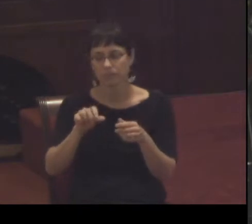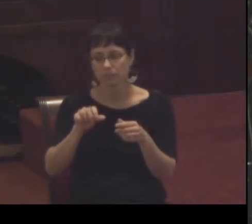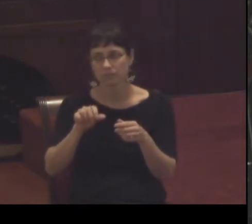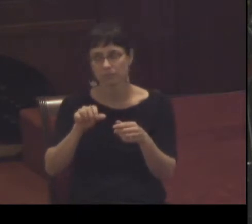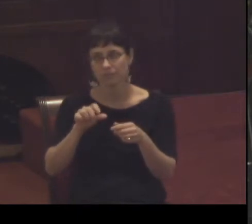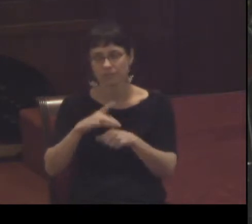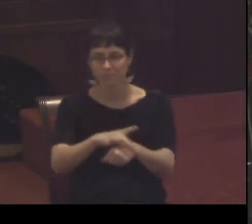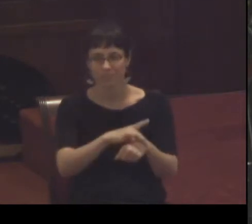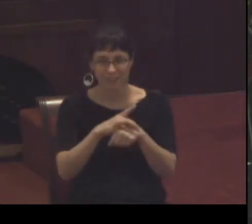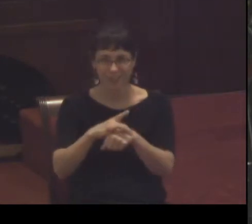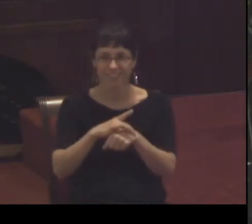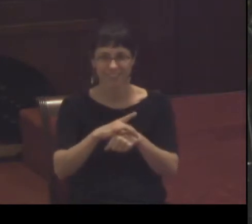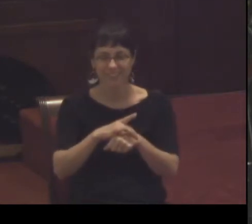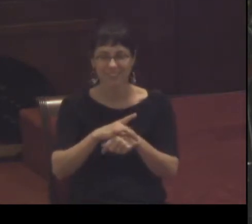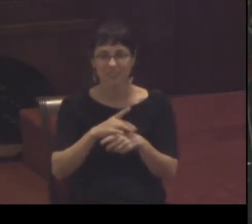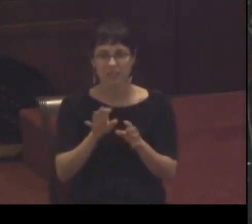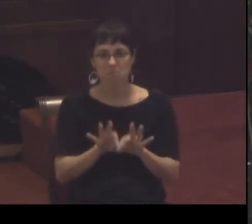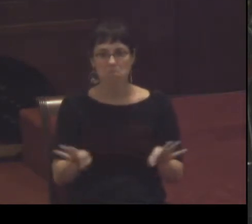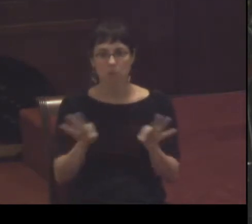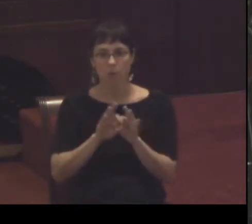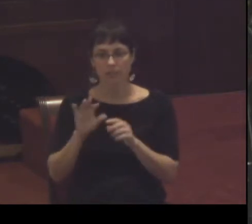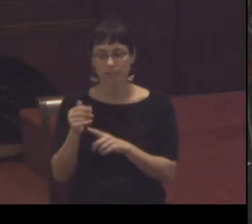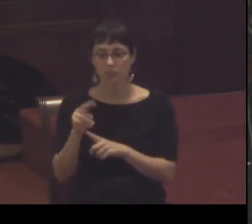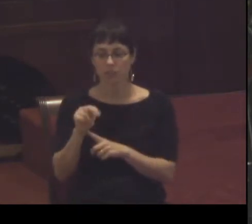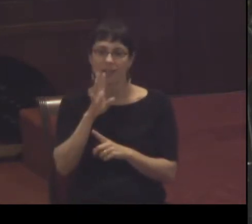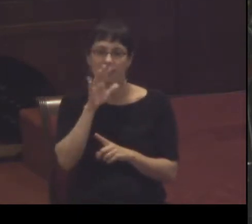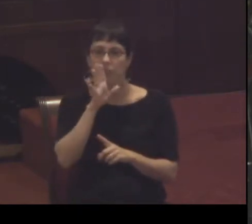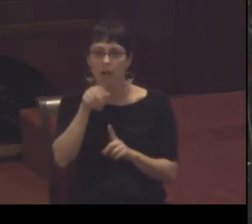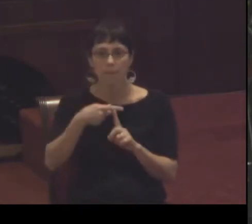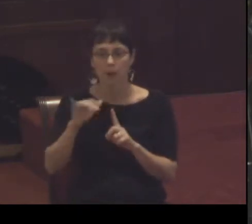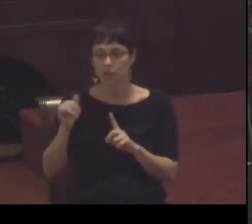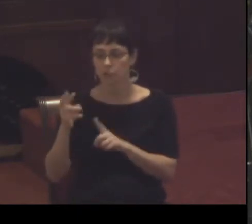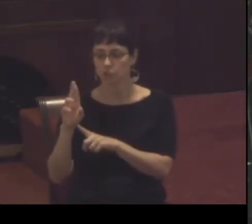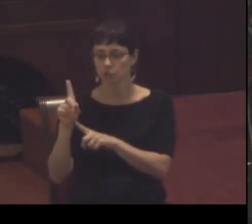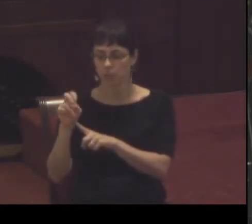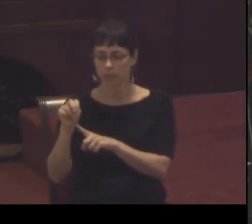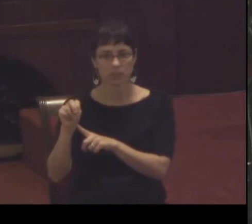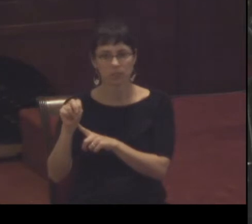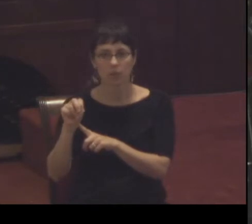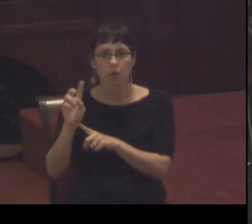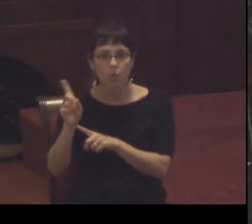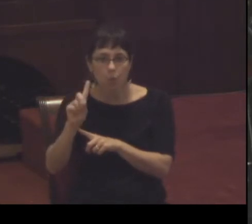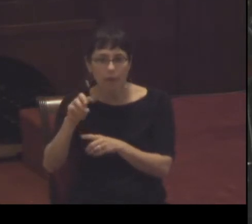specifies where in the Jordan it was in the Jordan near the city of Bethany